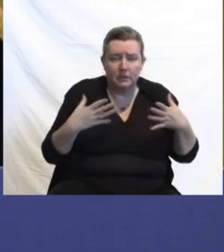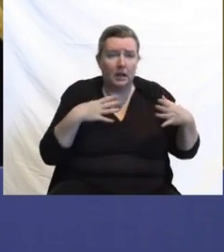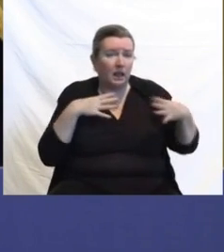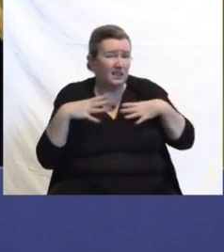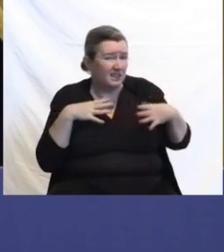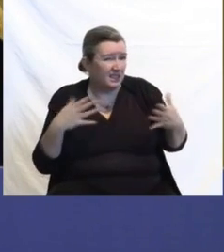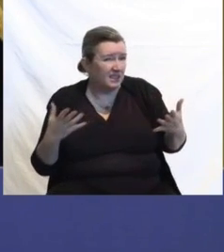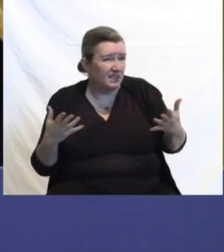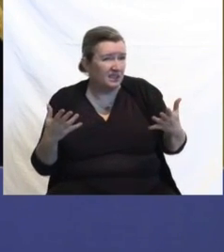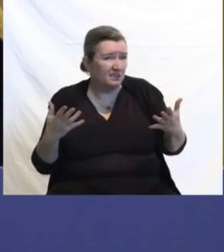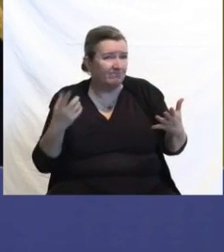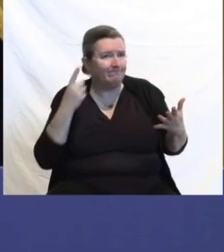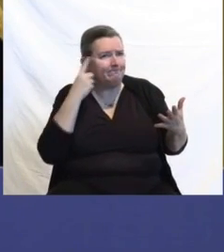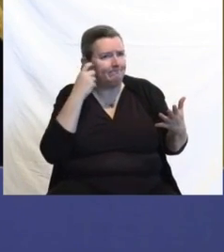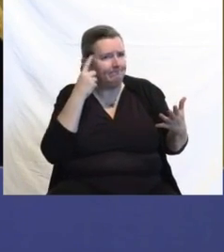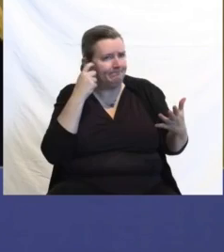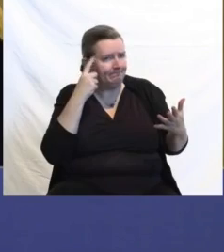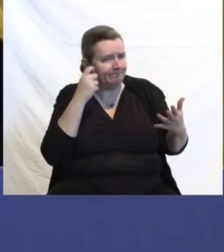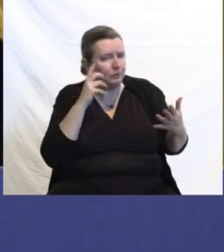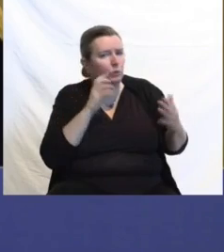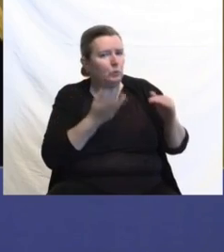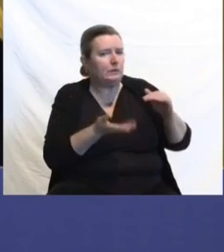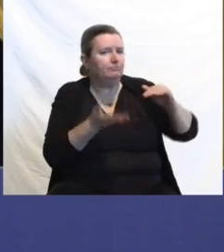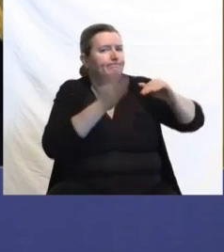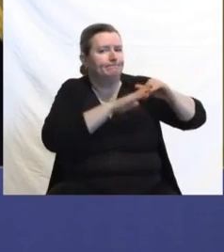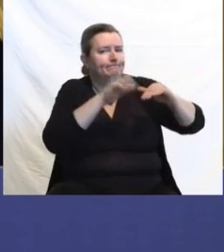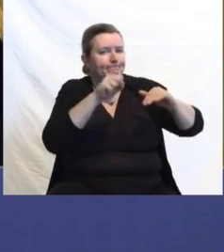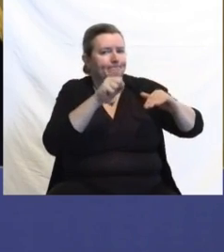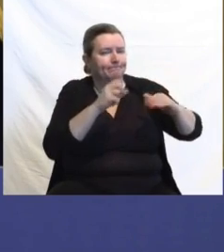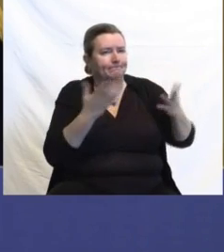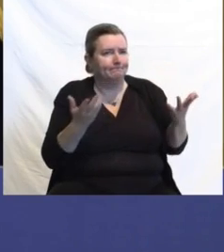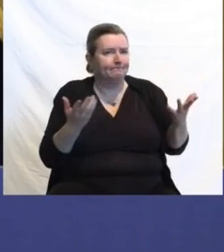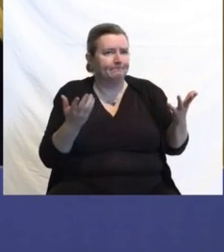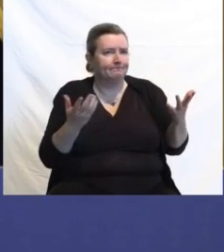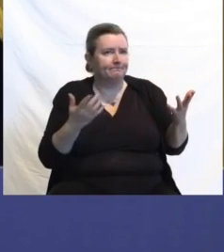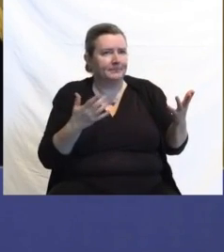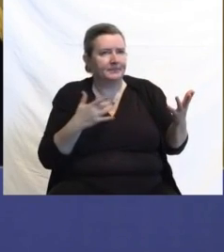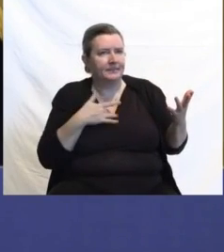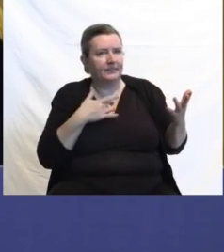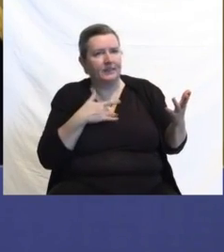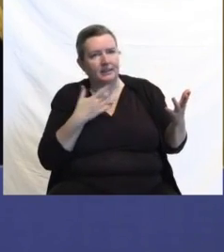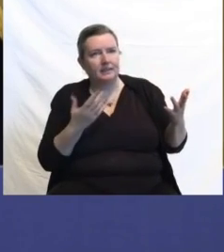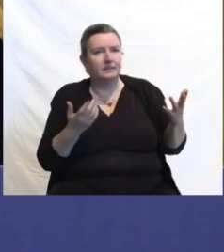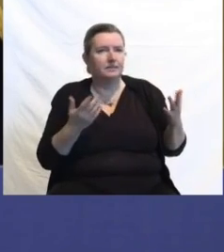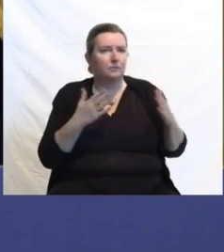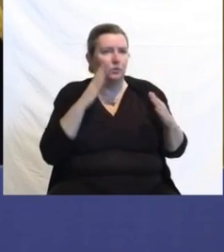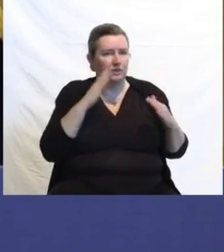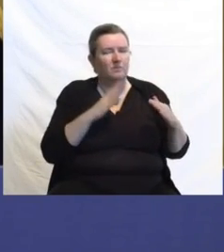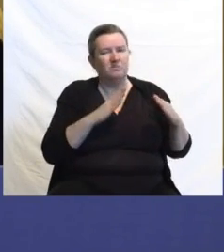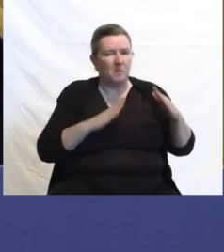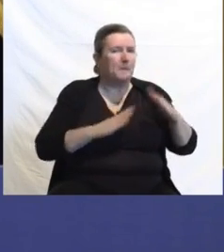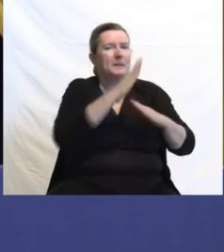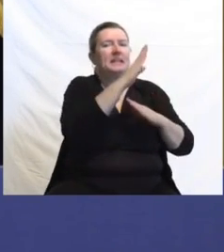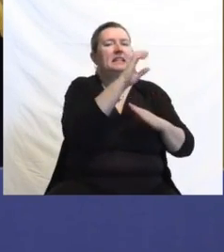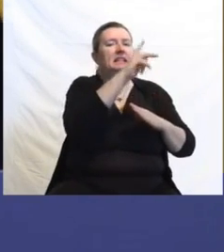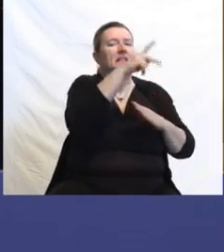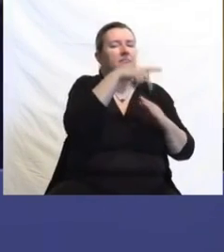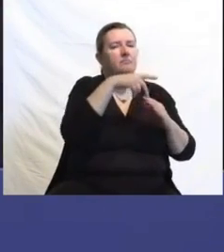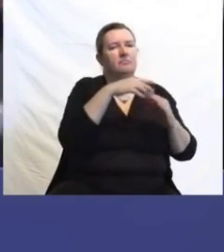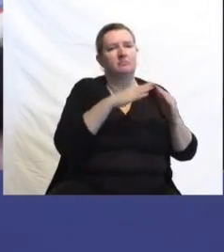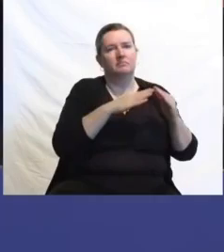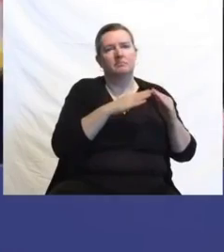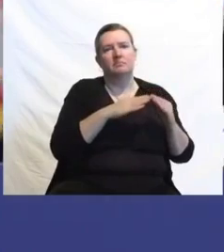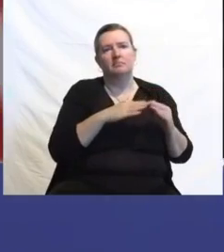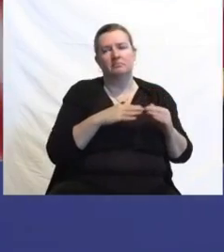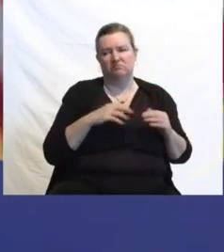say you're looking at something that rises to some kind of a peak in January. that, is that? That's exactly what we saw last year